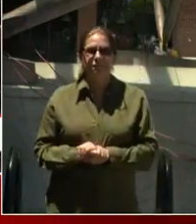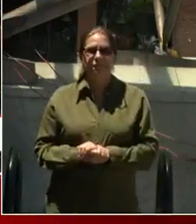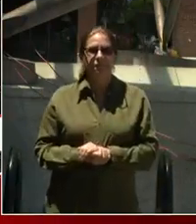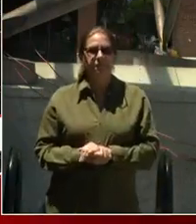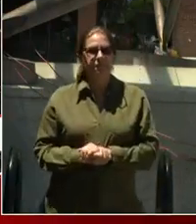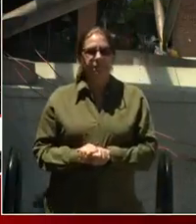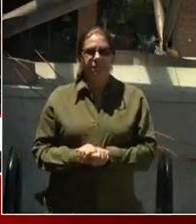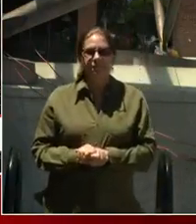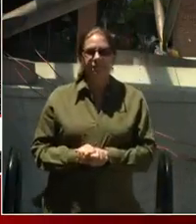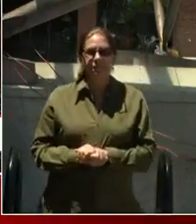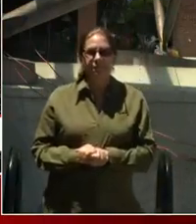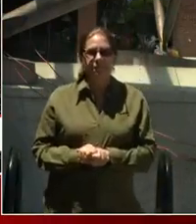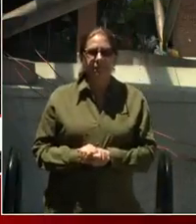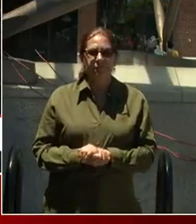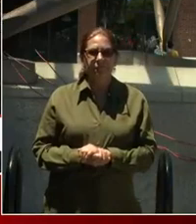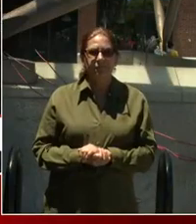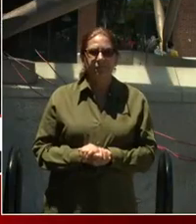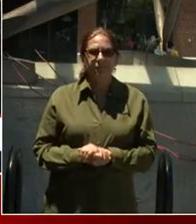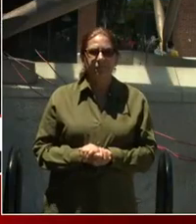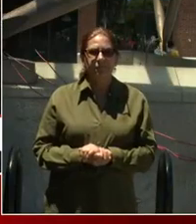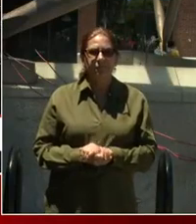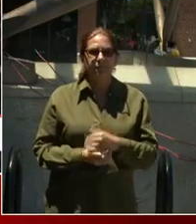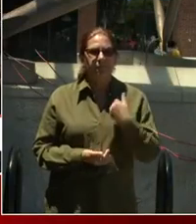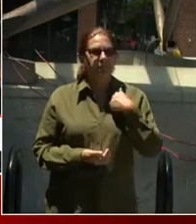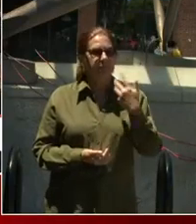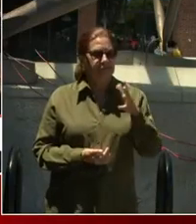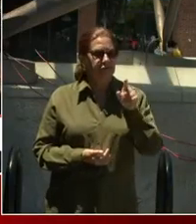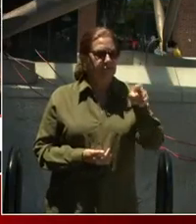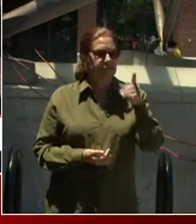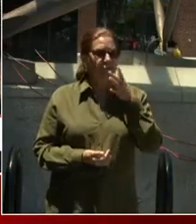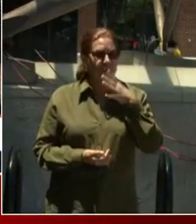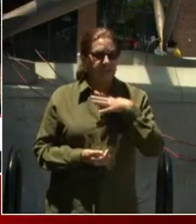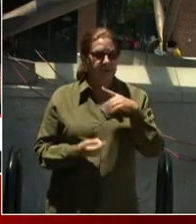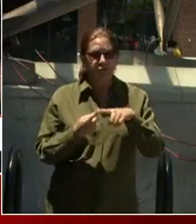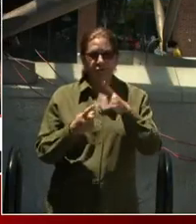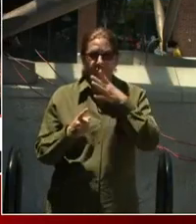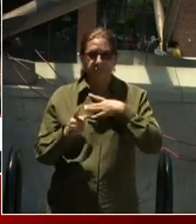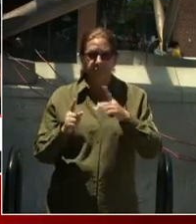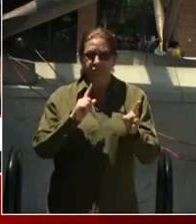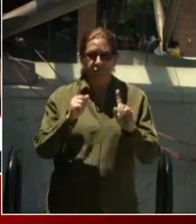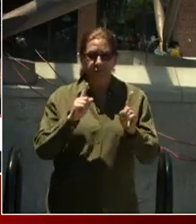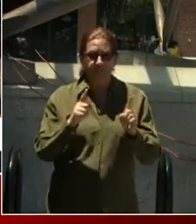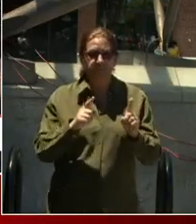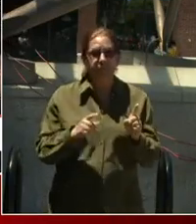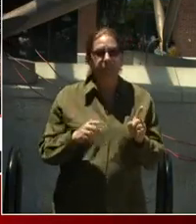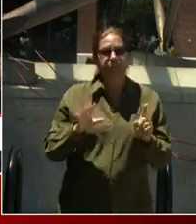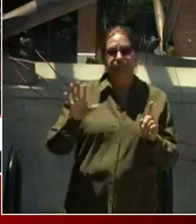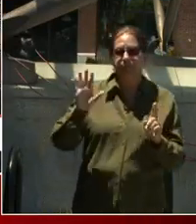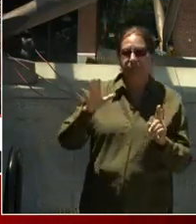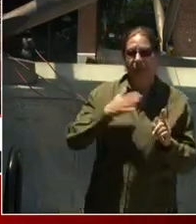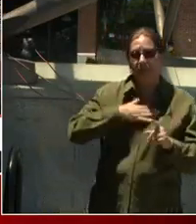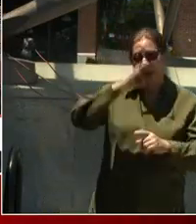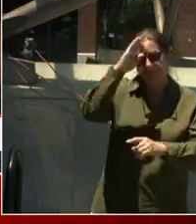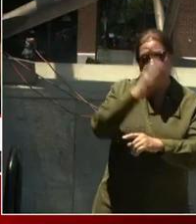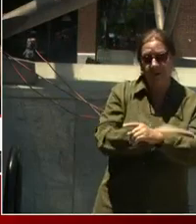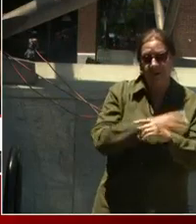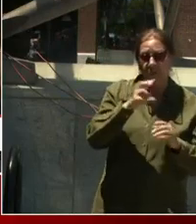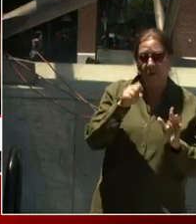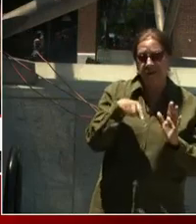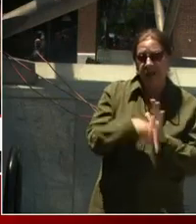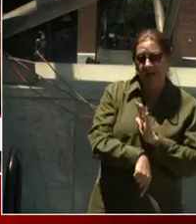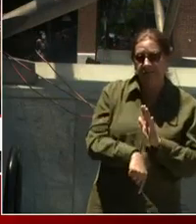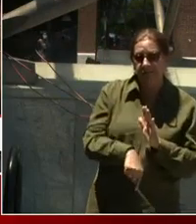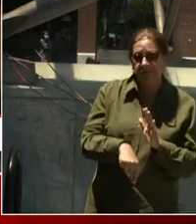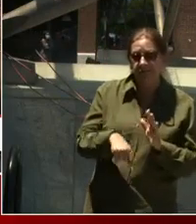said, I gave birth to my child, so I don't know what the fuck it is. I talked to you, woman to woman. As you said. Baby, just